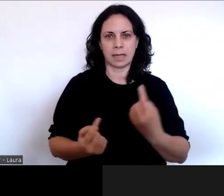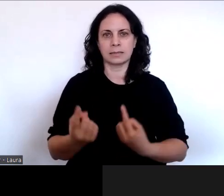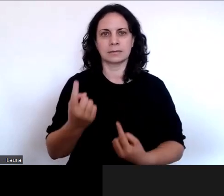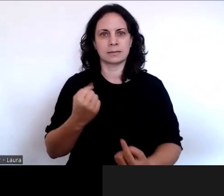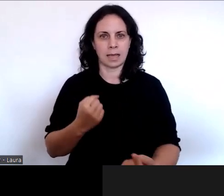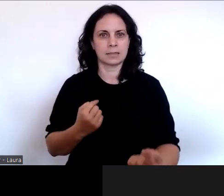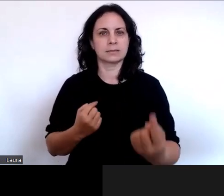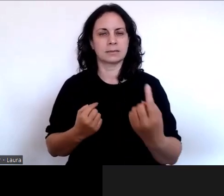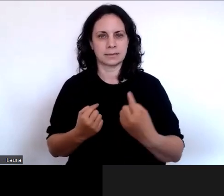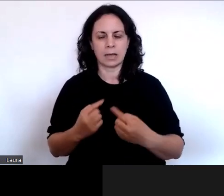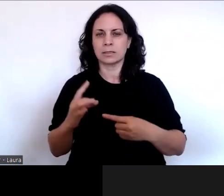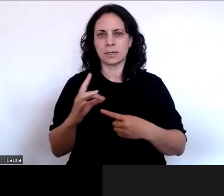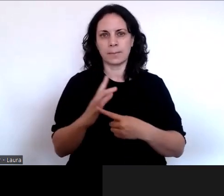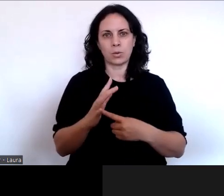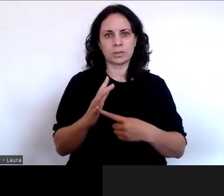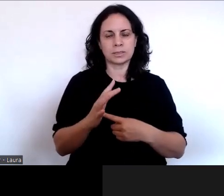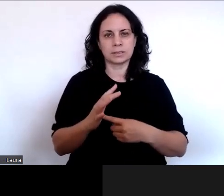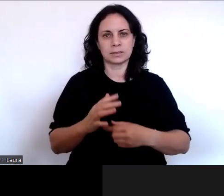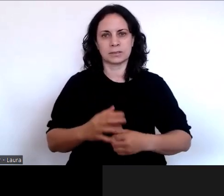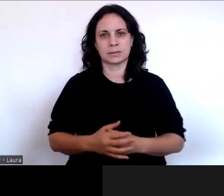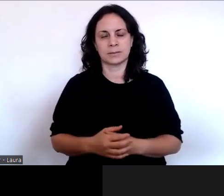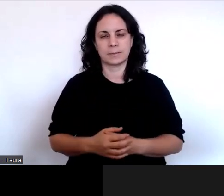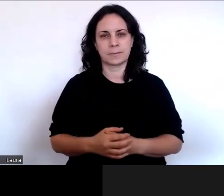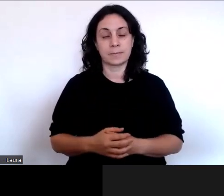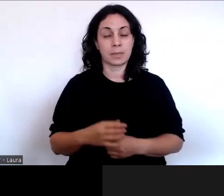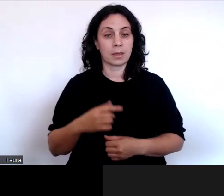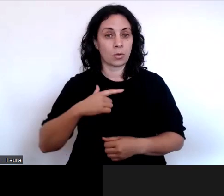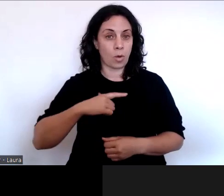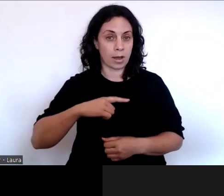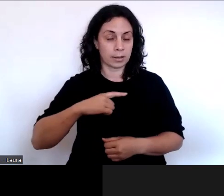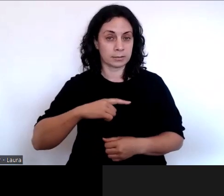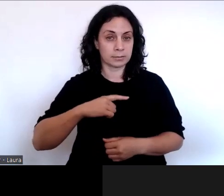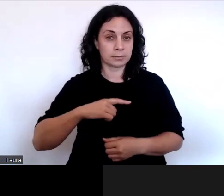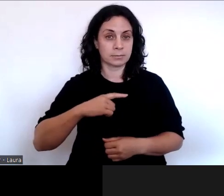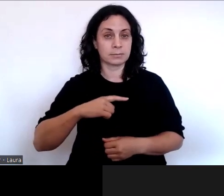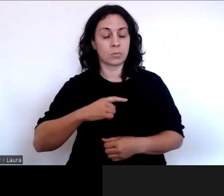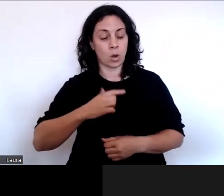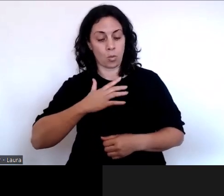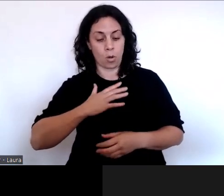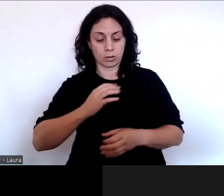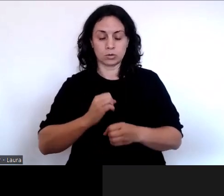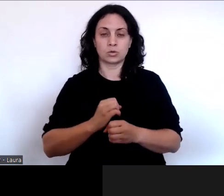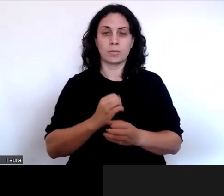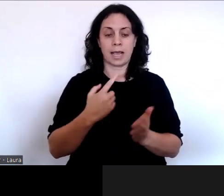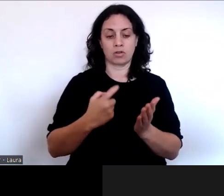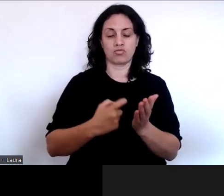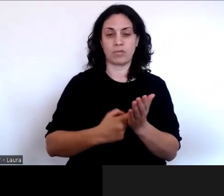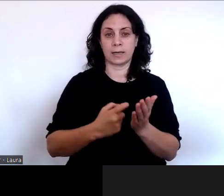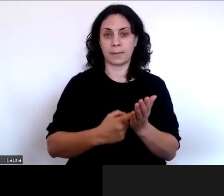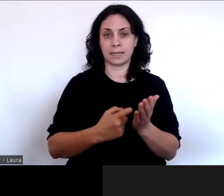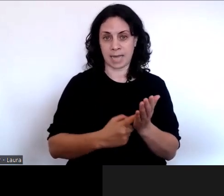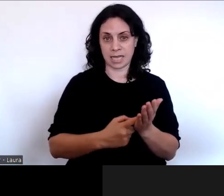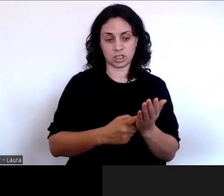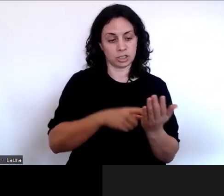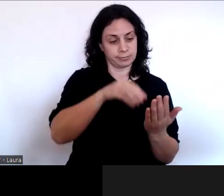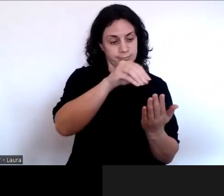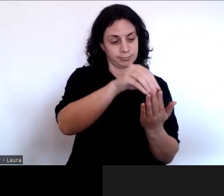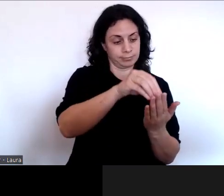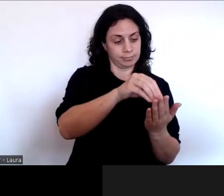To be able to make recommendations that will improve the law and that will work on the ground,